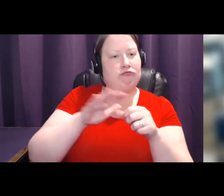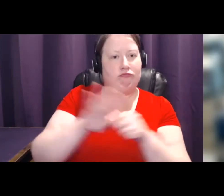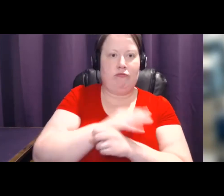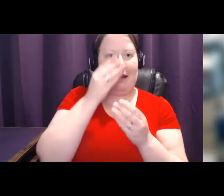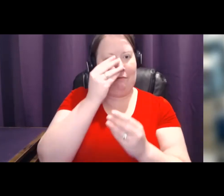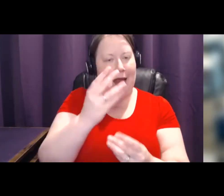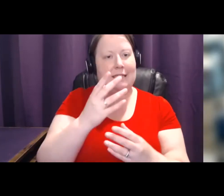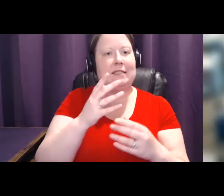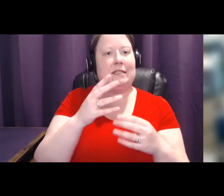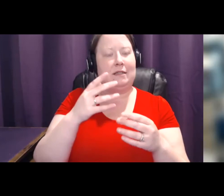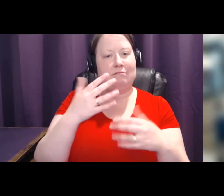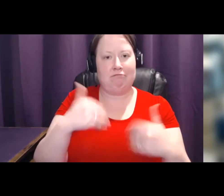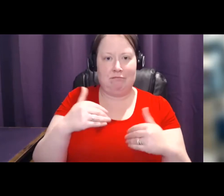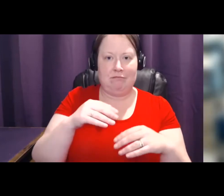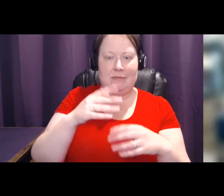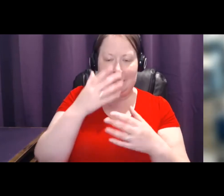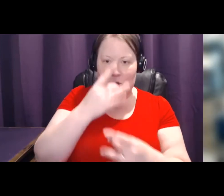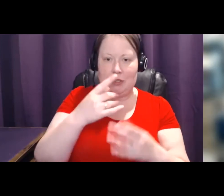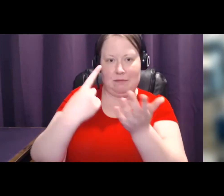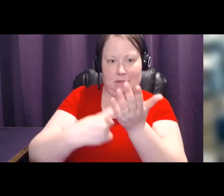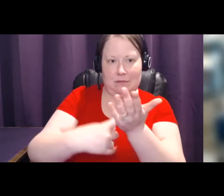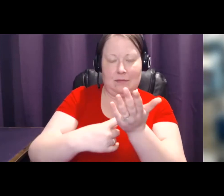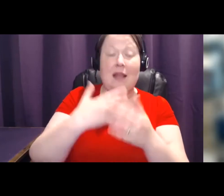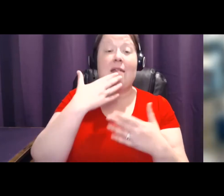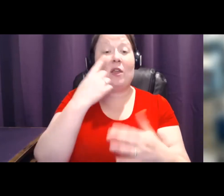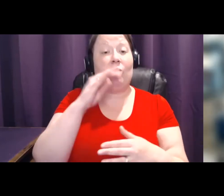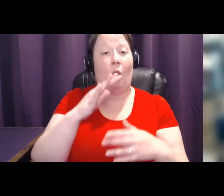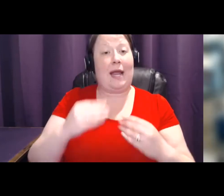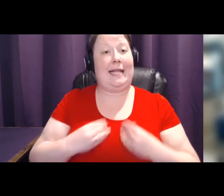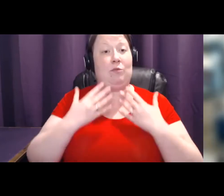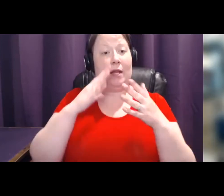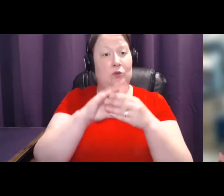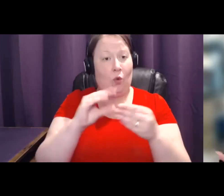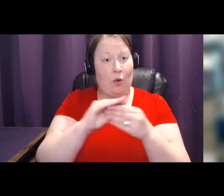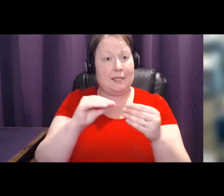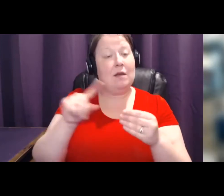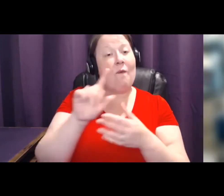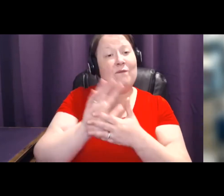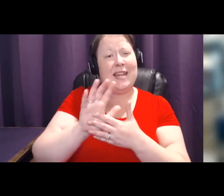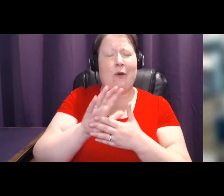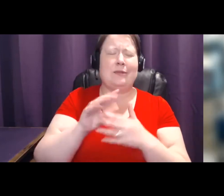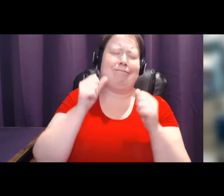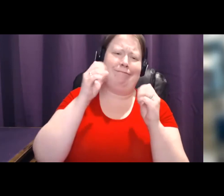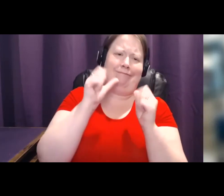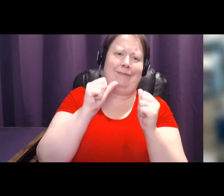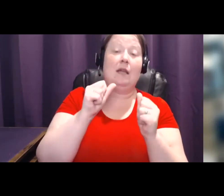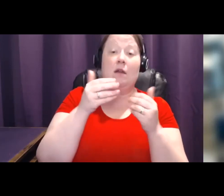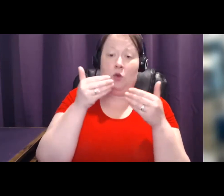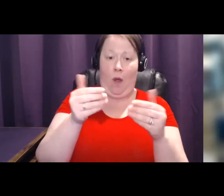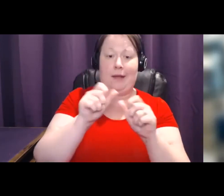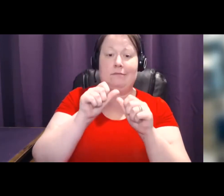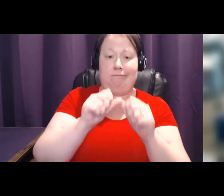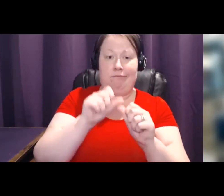discussion. I want to thank you for the inspirational stories. The videos were wonderful. Keep your questions coming in the Q&A box.